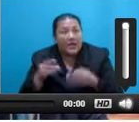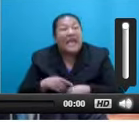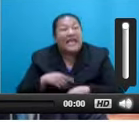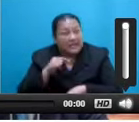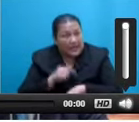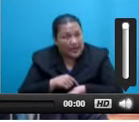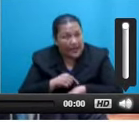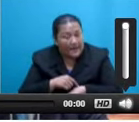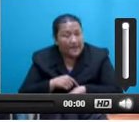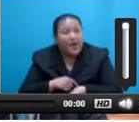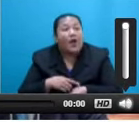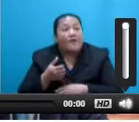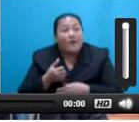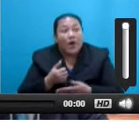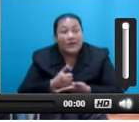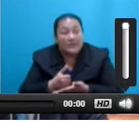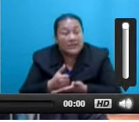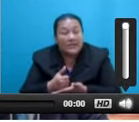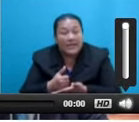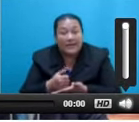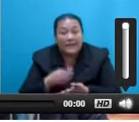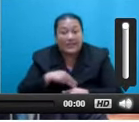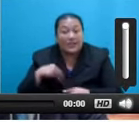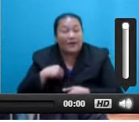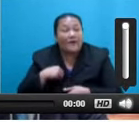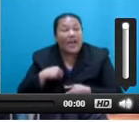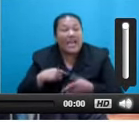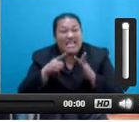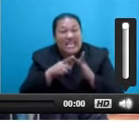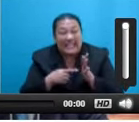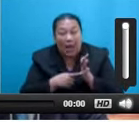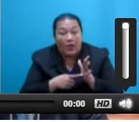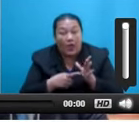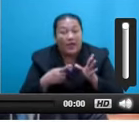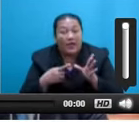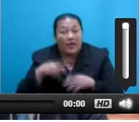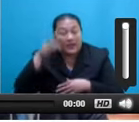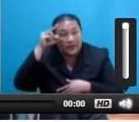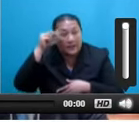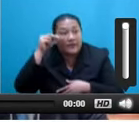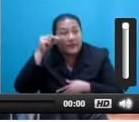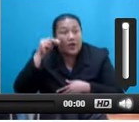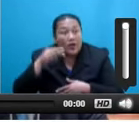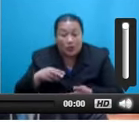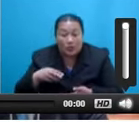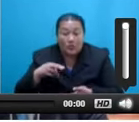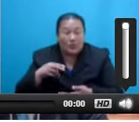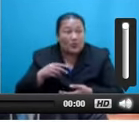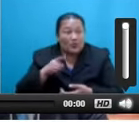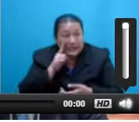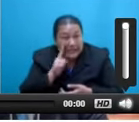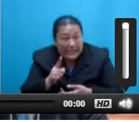and the Assistant Minister of Turkey reinstate Ratsukuna Day instead of the Constitution Day also consider